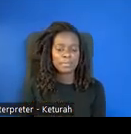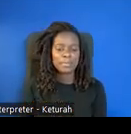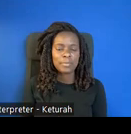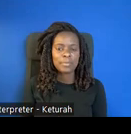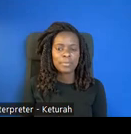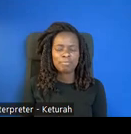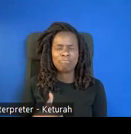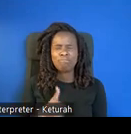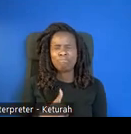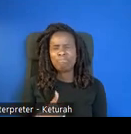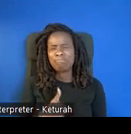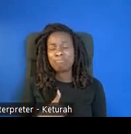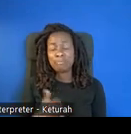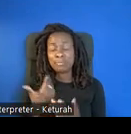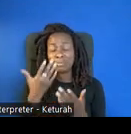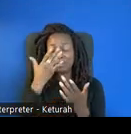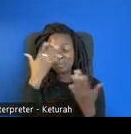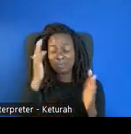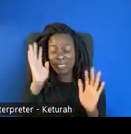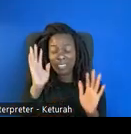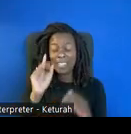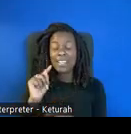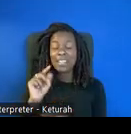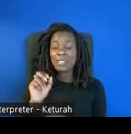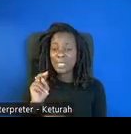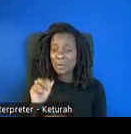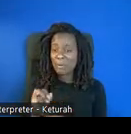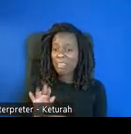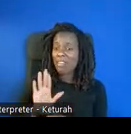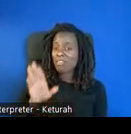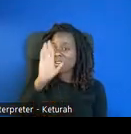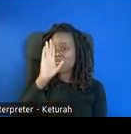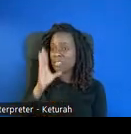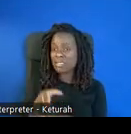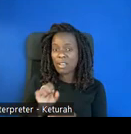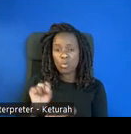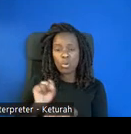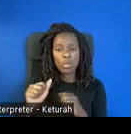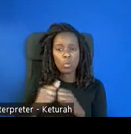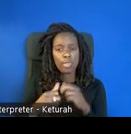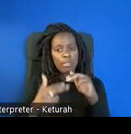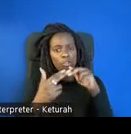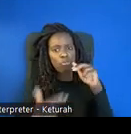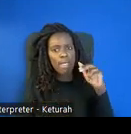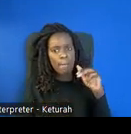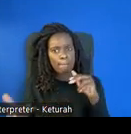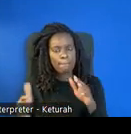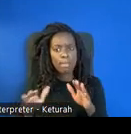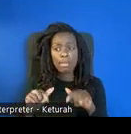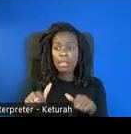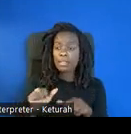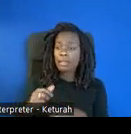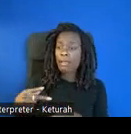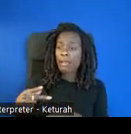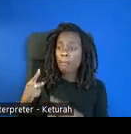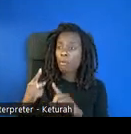I'm sorry, I'm just drawing a blank. I'm so sorry, Tony and her son working on a ramp. This is this app is intended